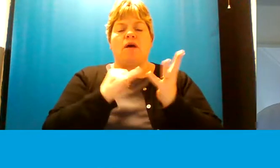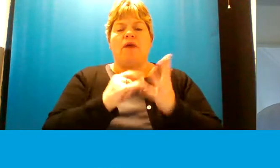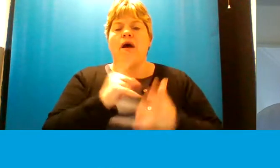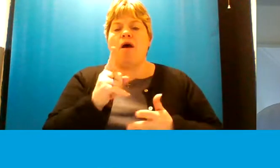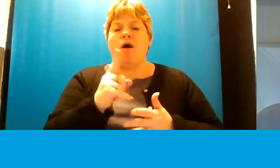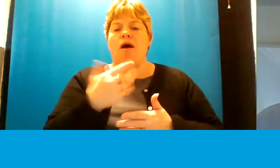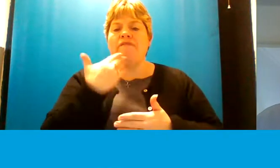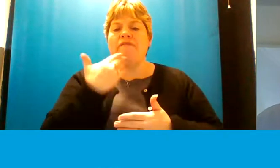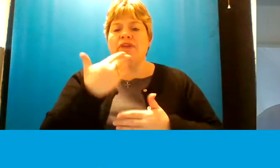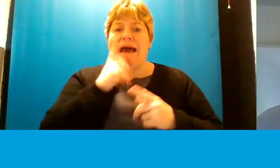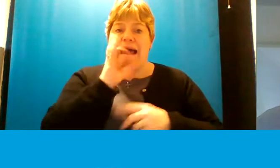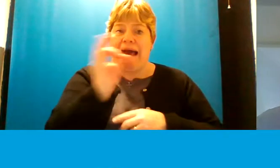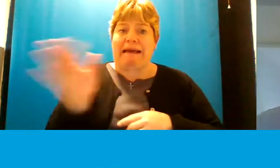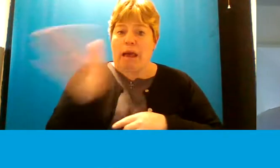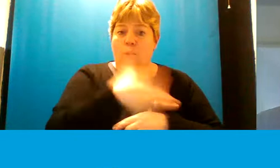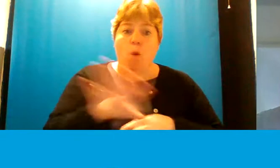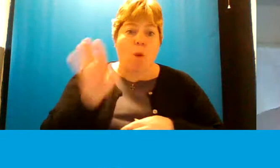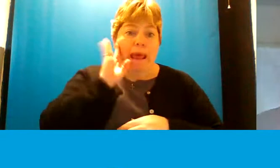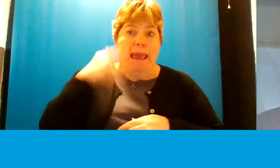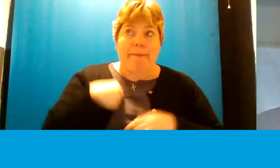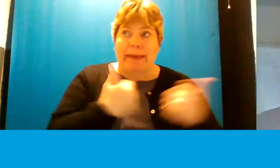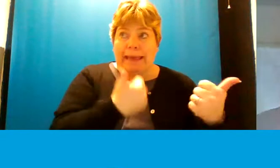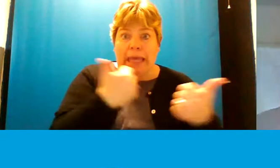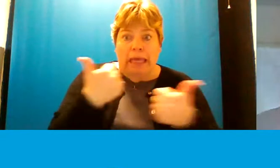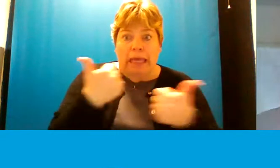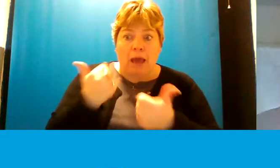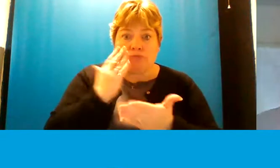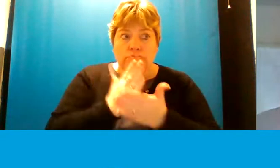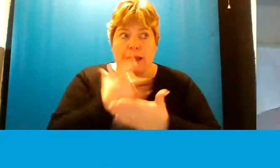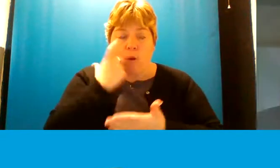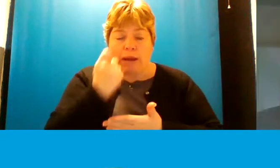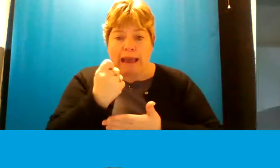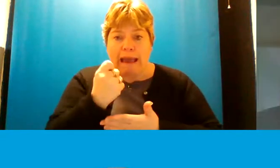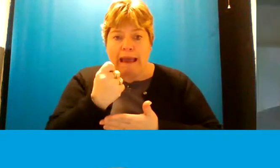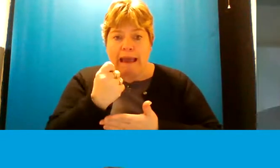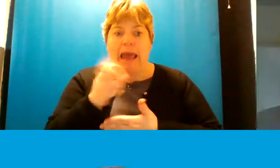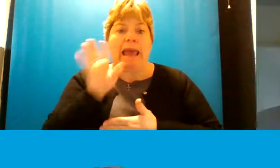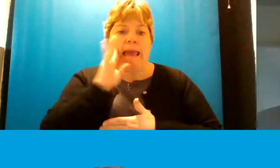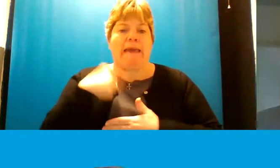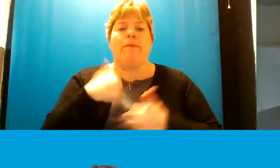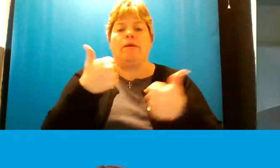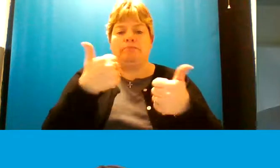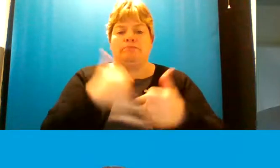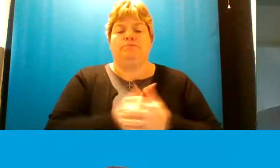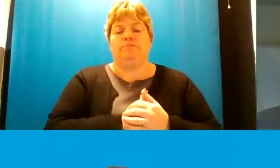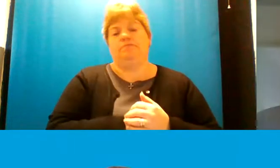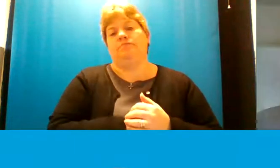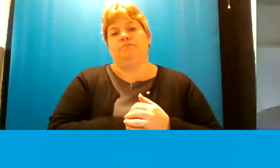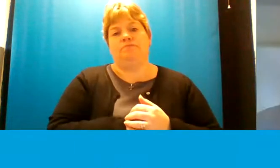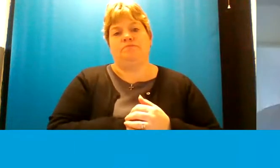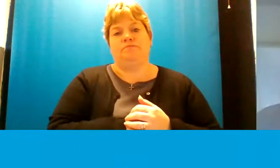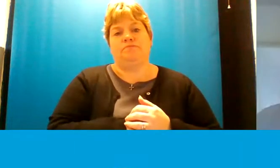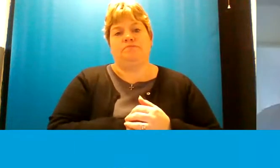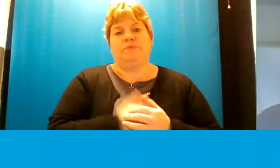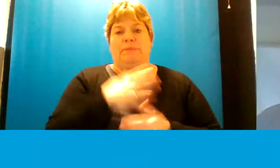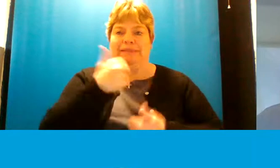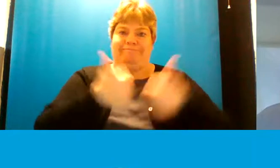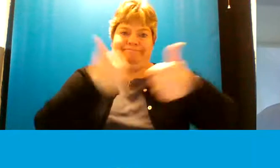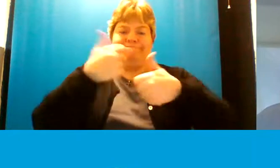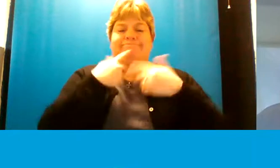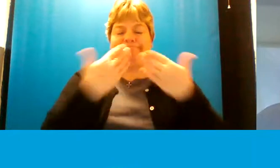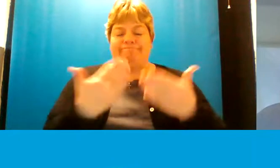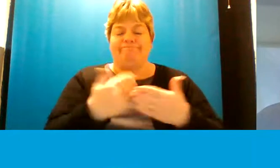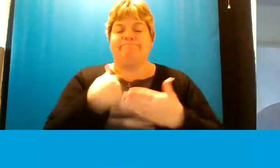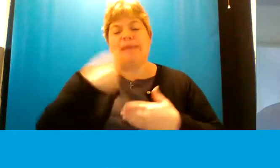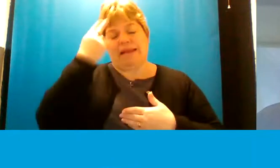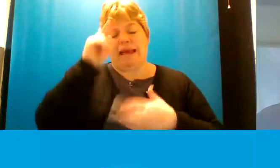can everybody hear me i'm assuming so but am i coming through all right thank you i've had a couple of thumbs up brilliant so